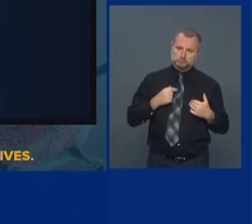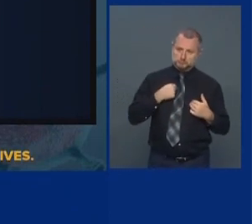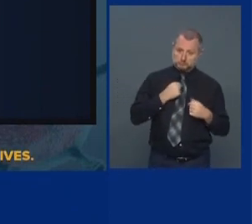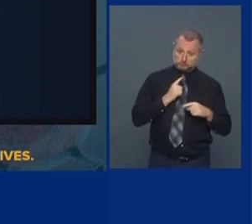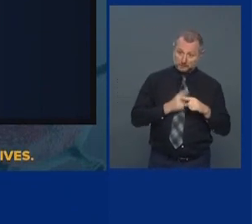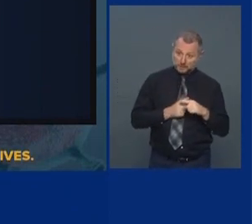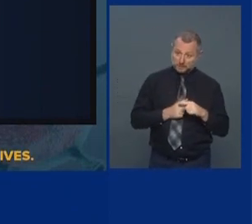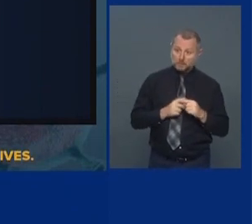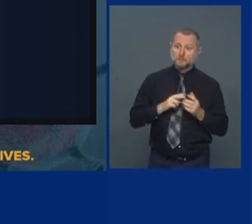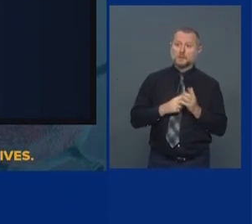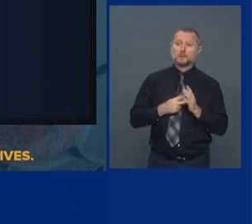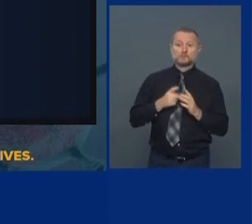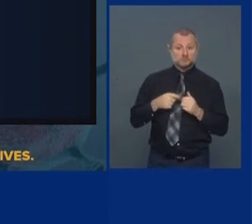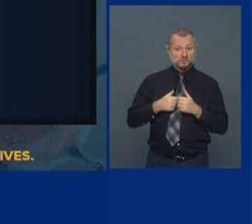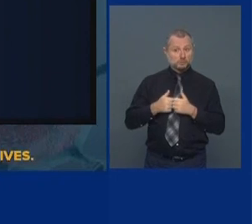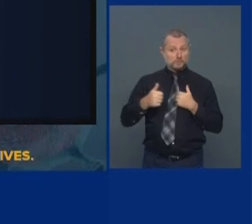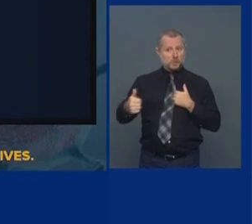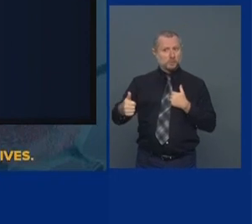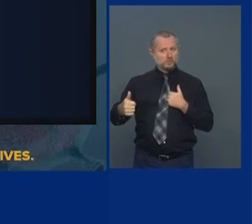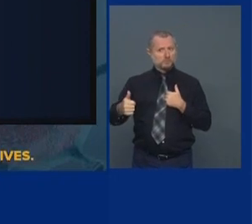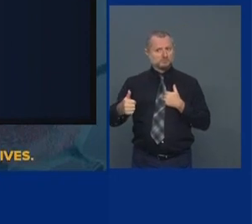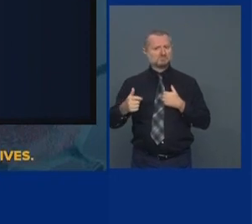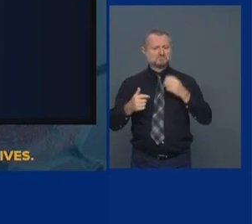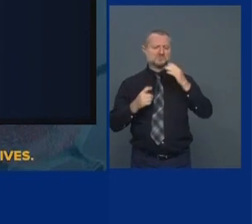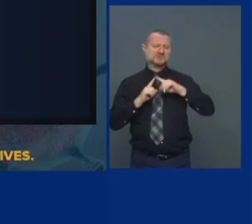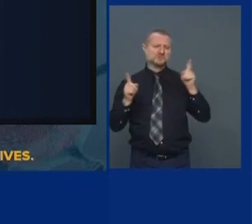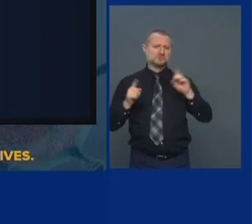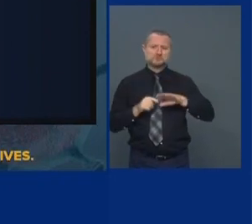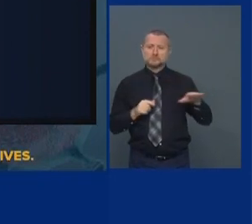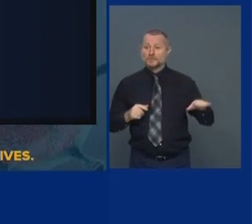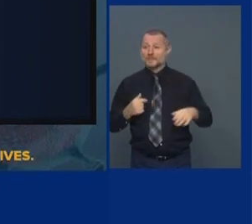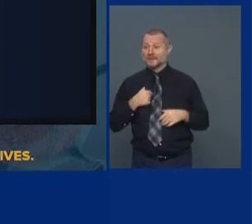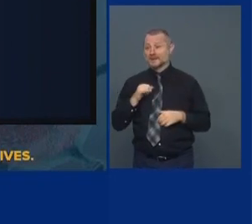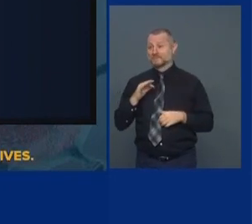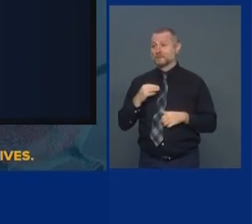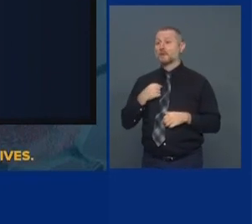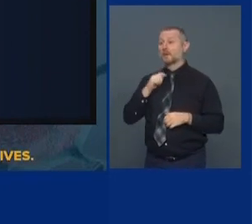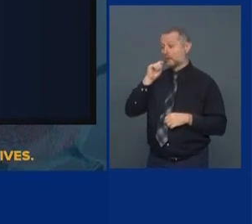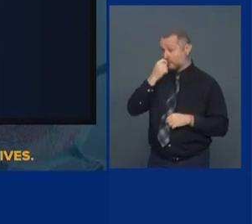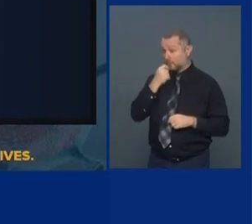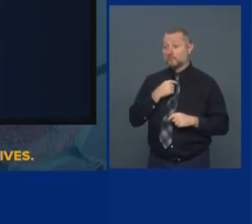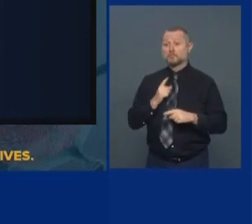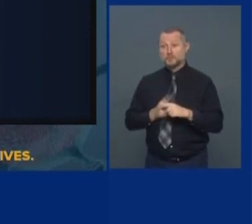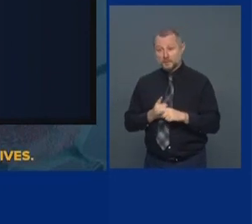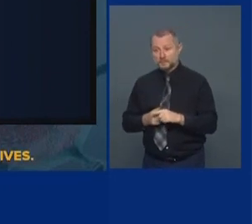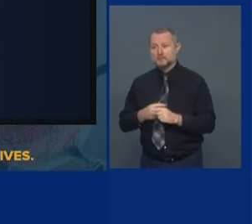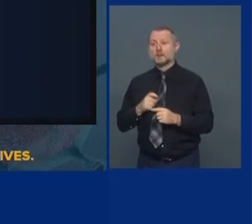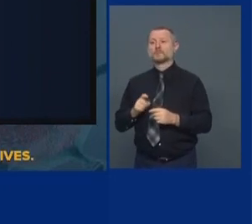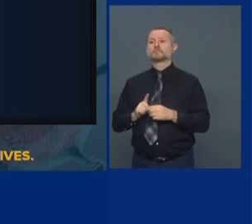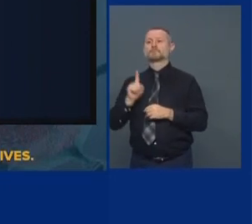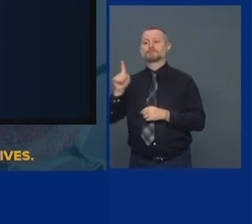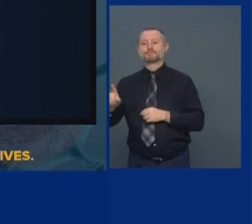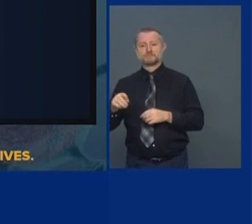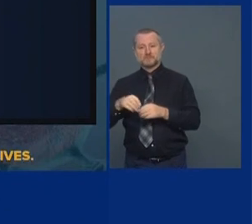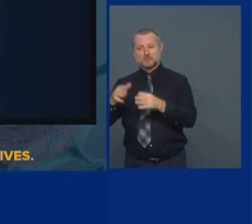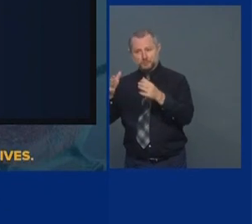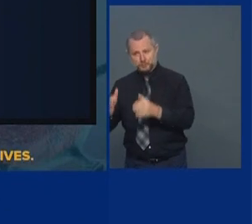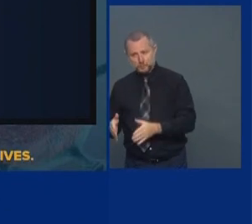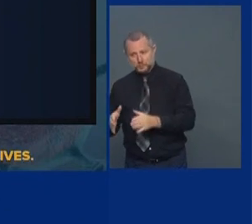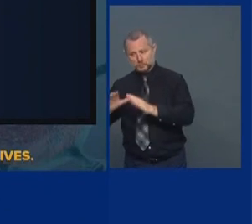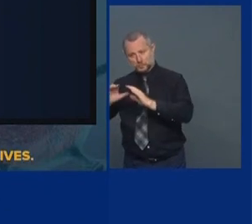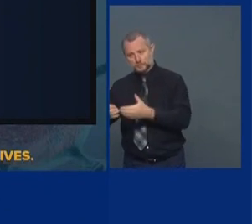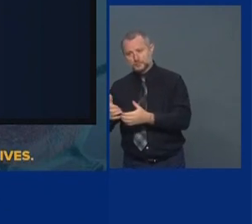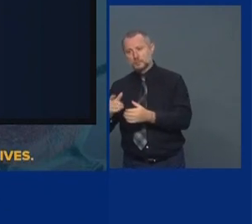right? If a student tests positive and the student is in the class with your child,